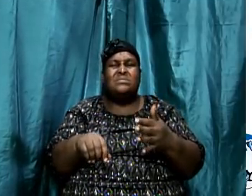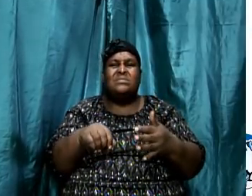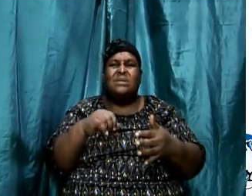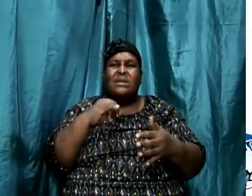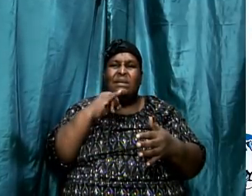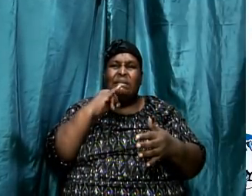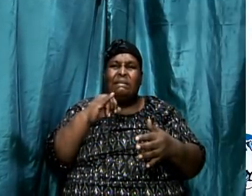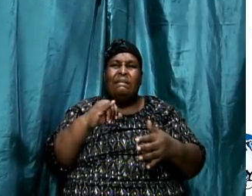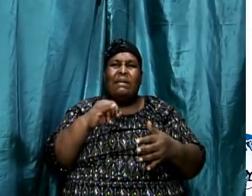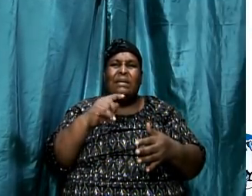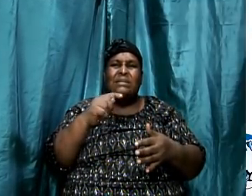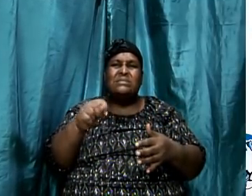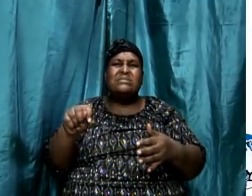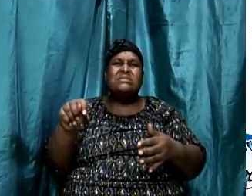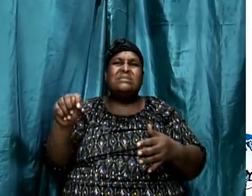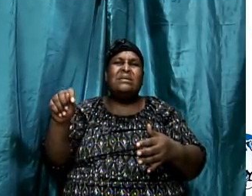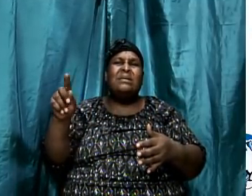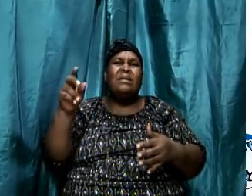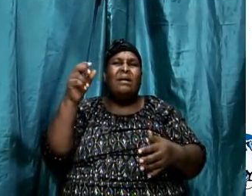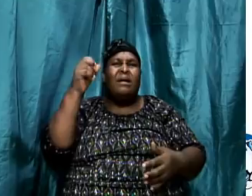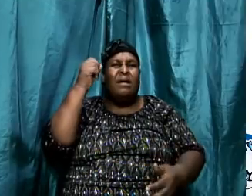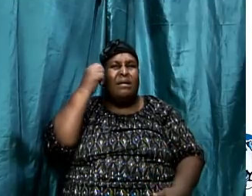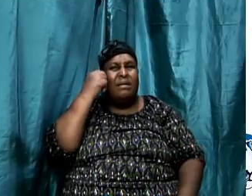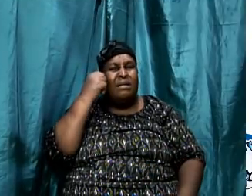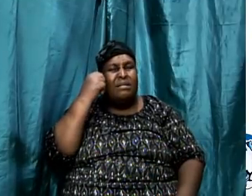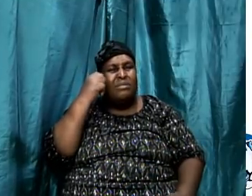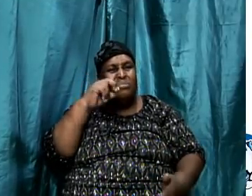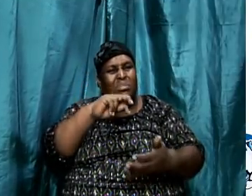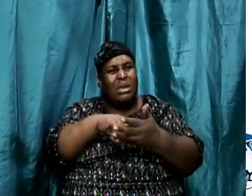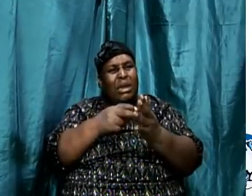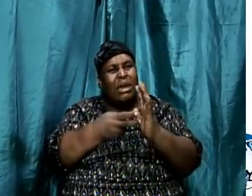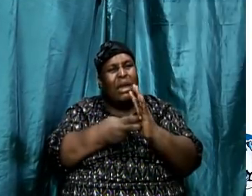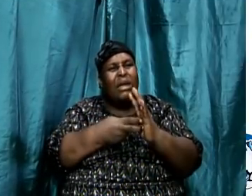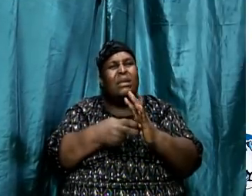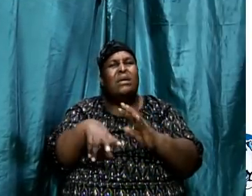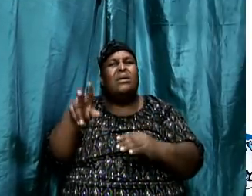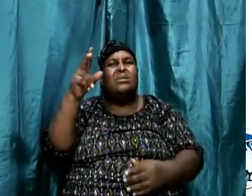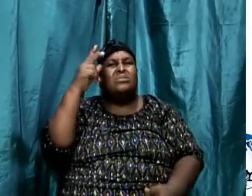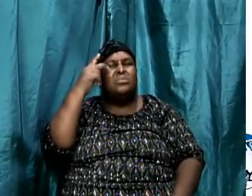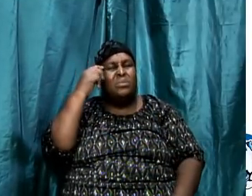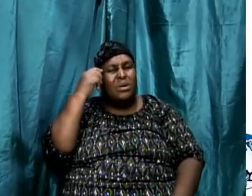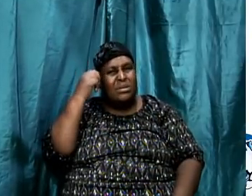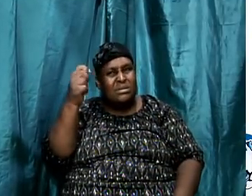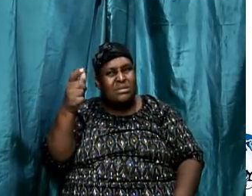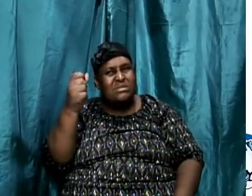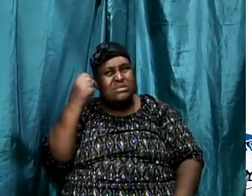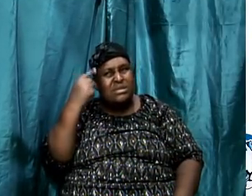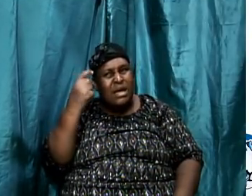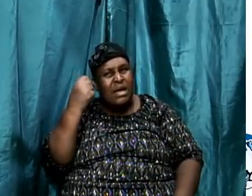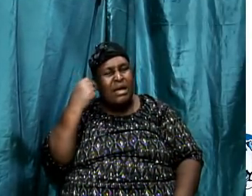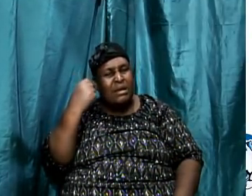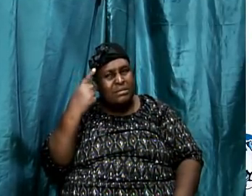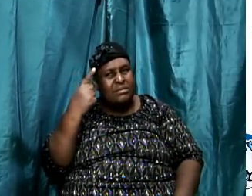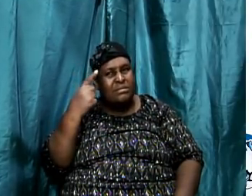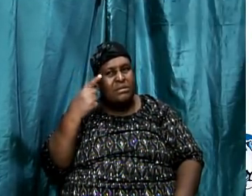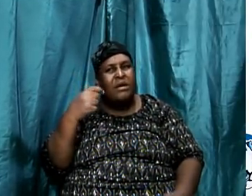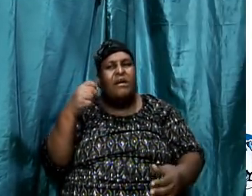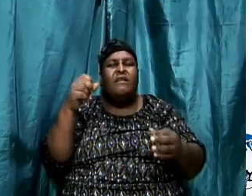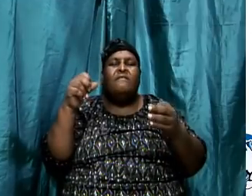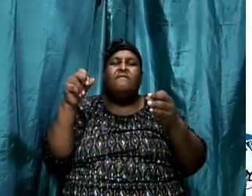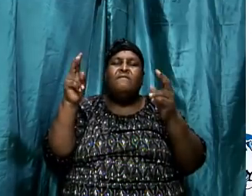Context is the key to understanding. This is very very very very important.